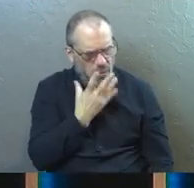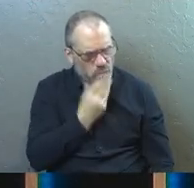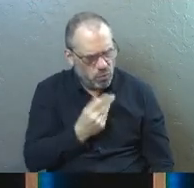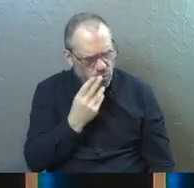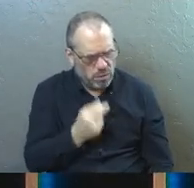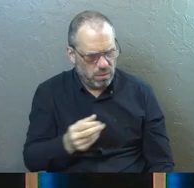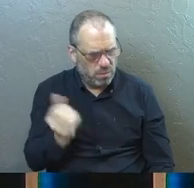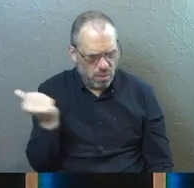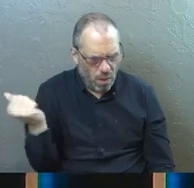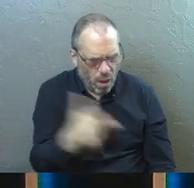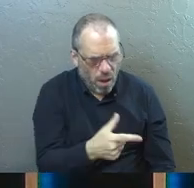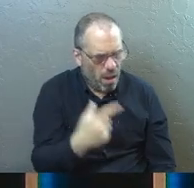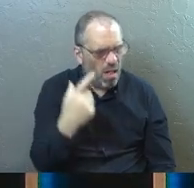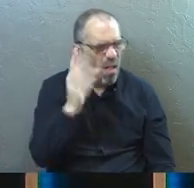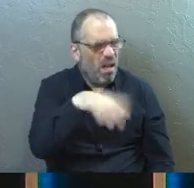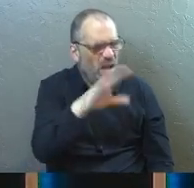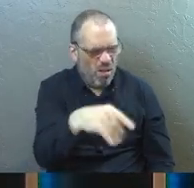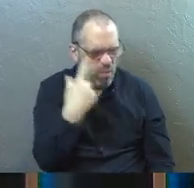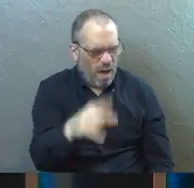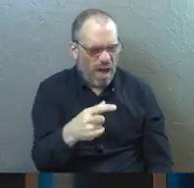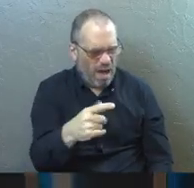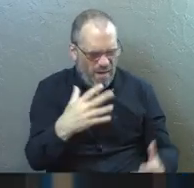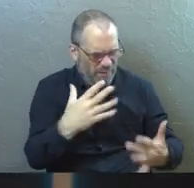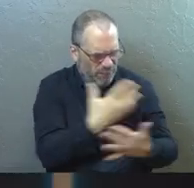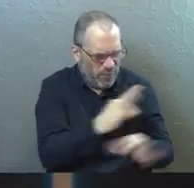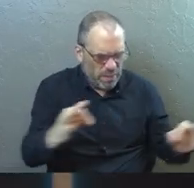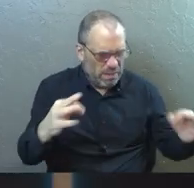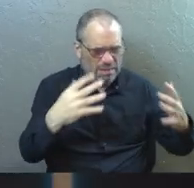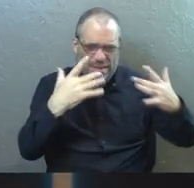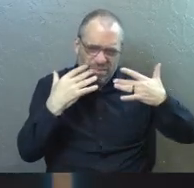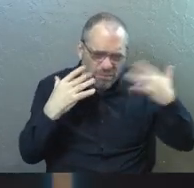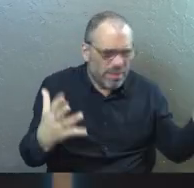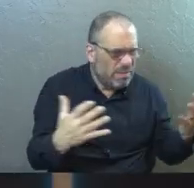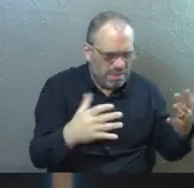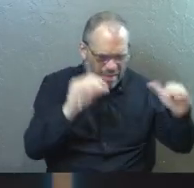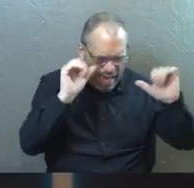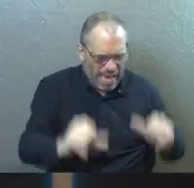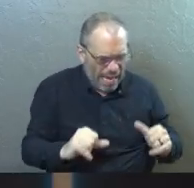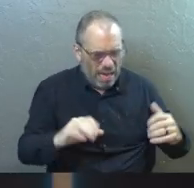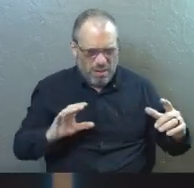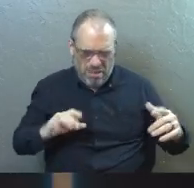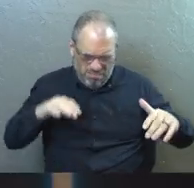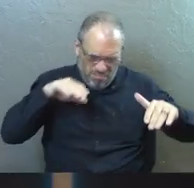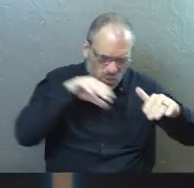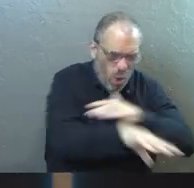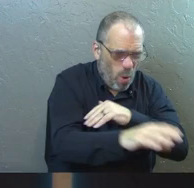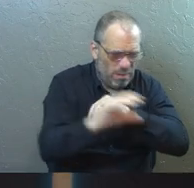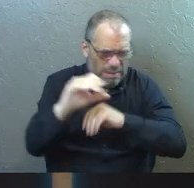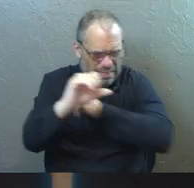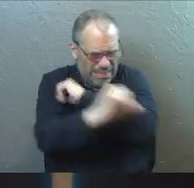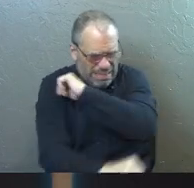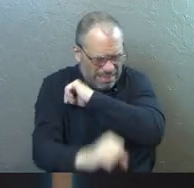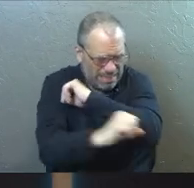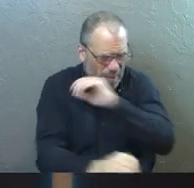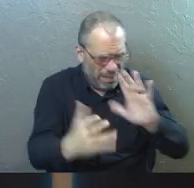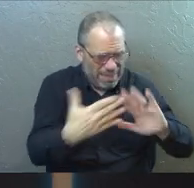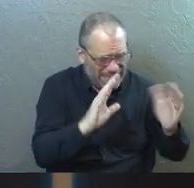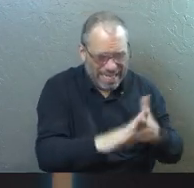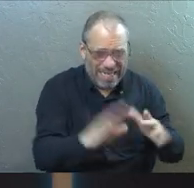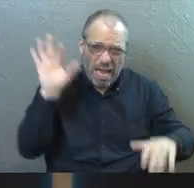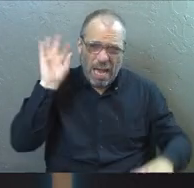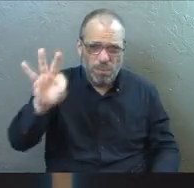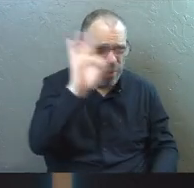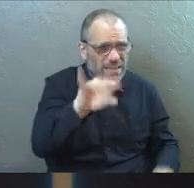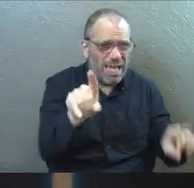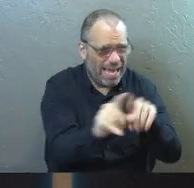that everybody else did. Why are you just so free of it? How are you able to just walk into Samaria and preach to people as